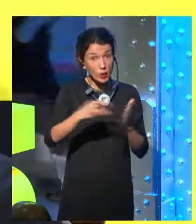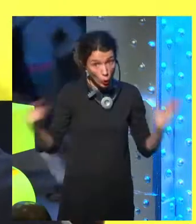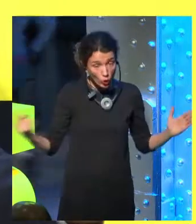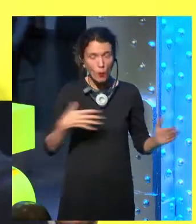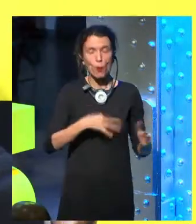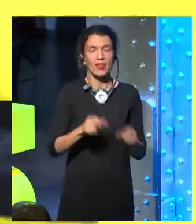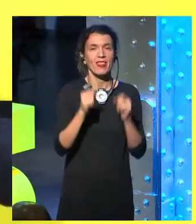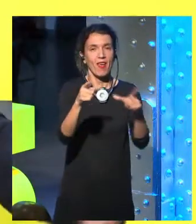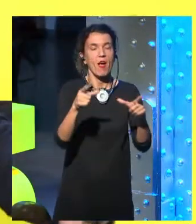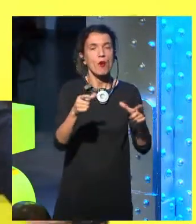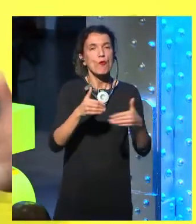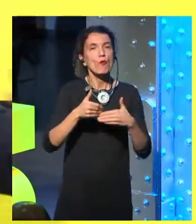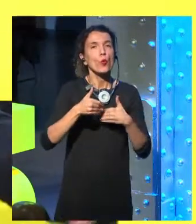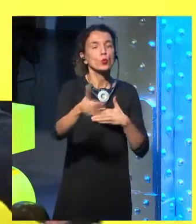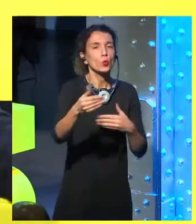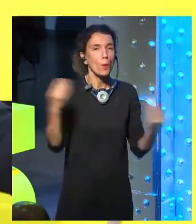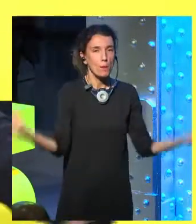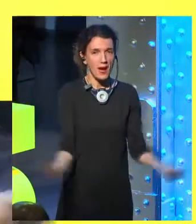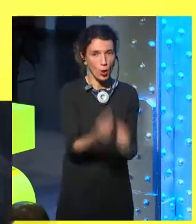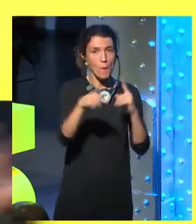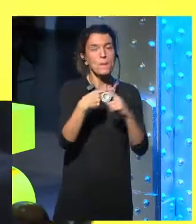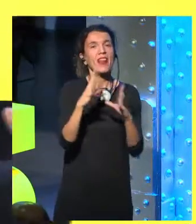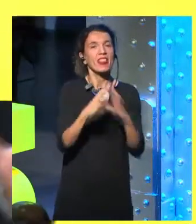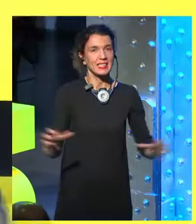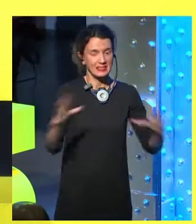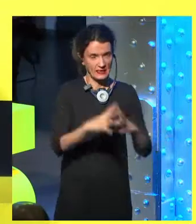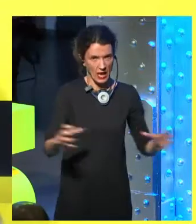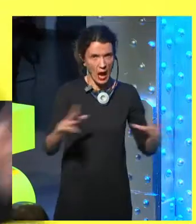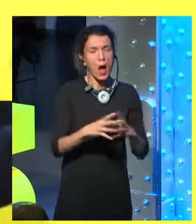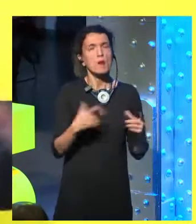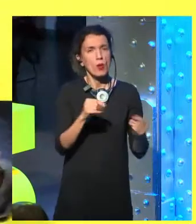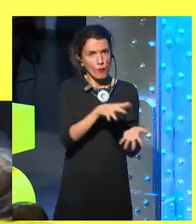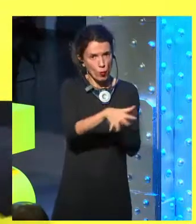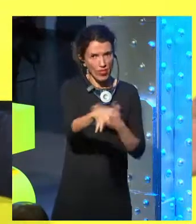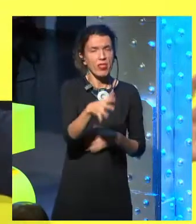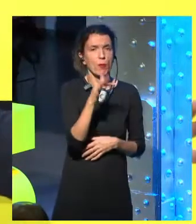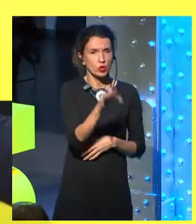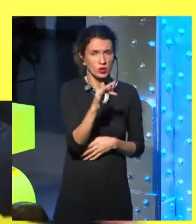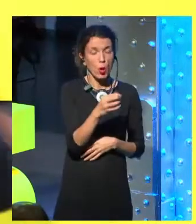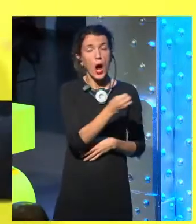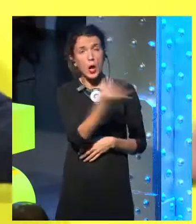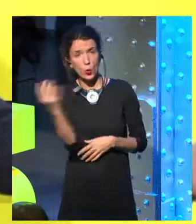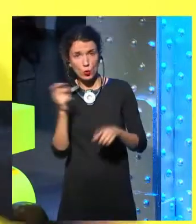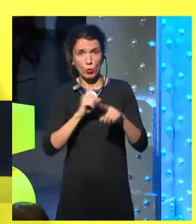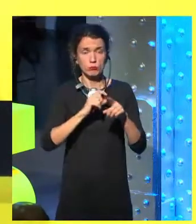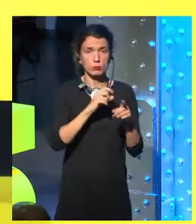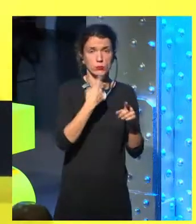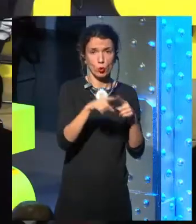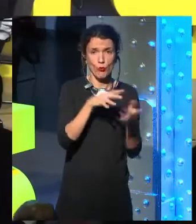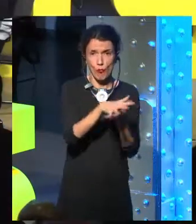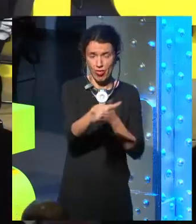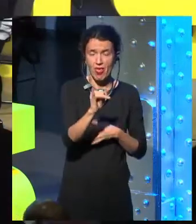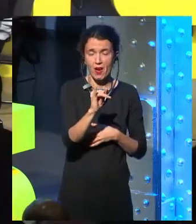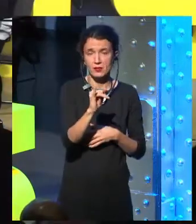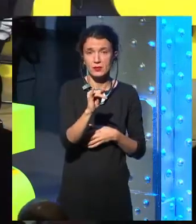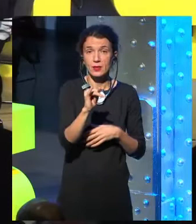And technology can make a better and desirable future in many aspects, in so many aspects,